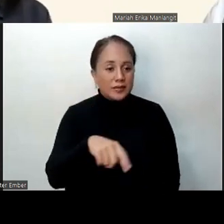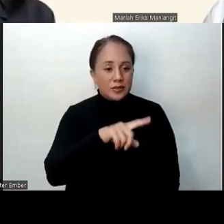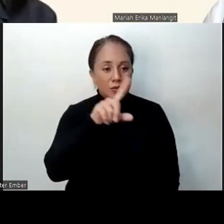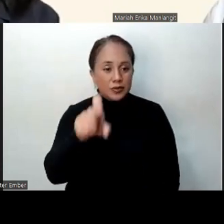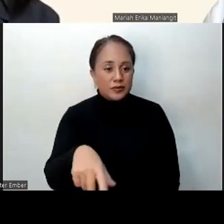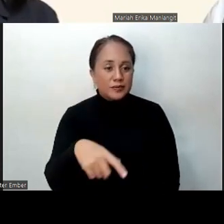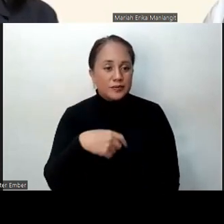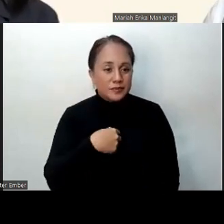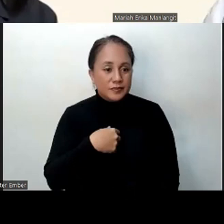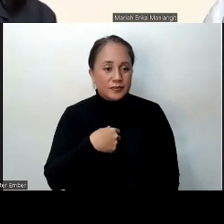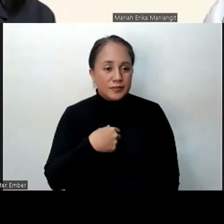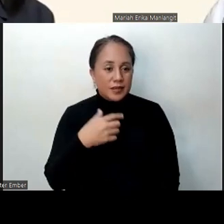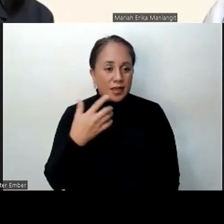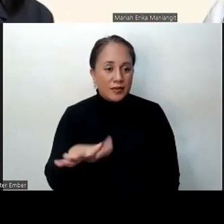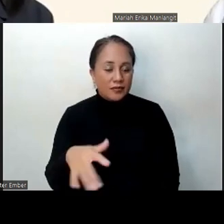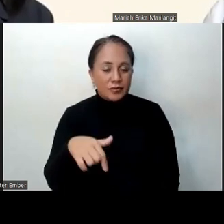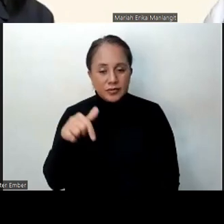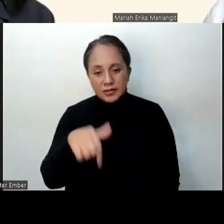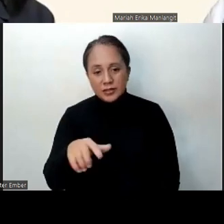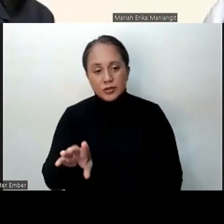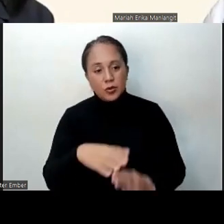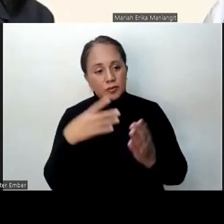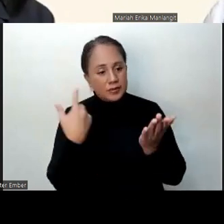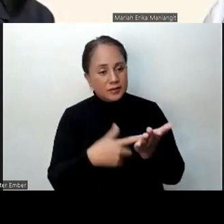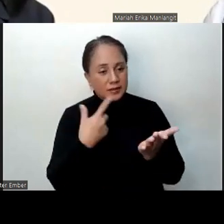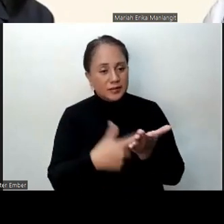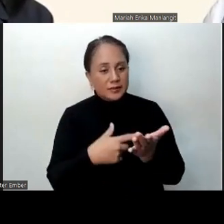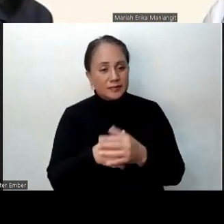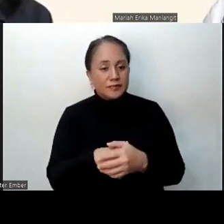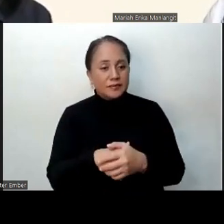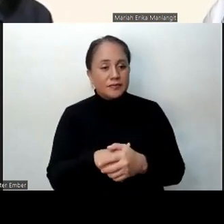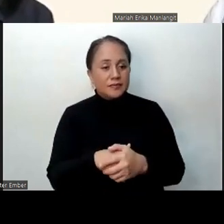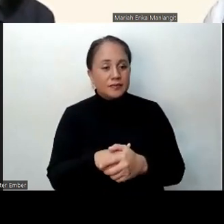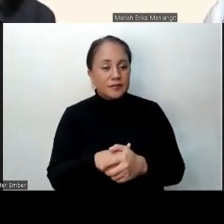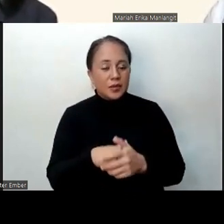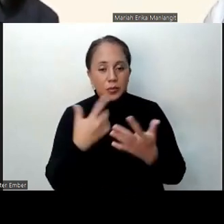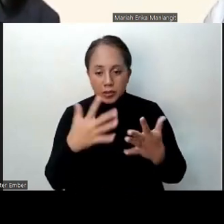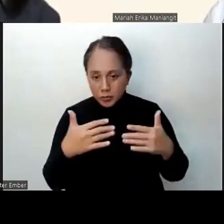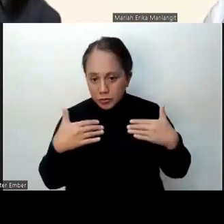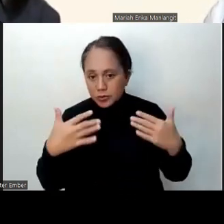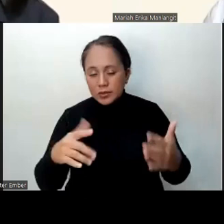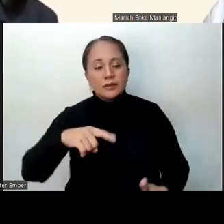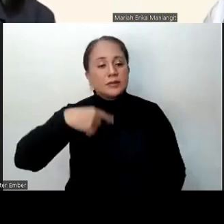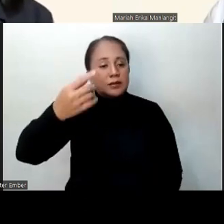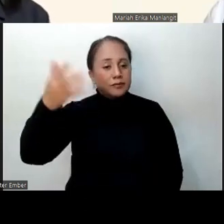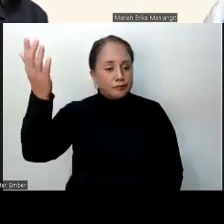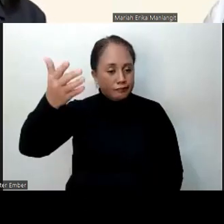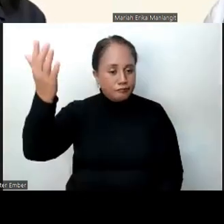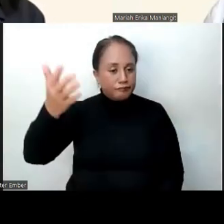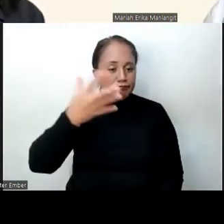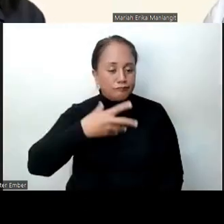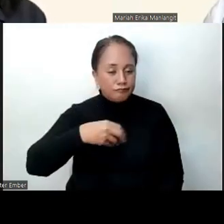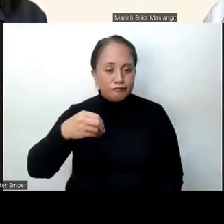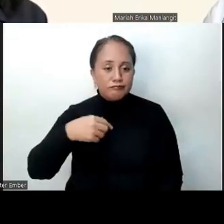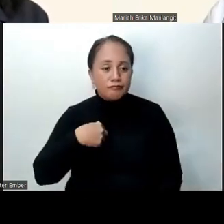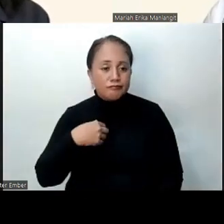after, after this open forum, while we move on to our next presentation. So everyone,